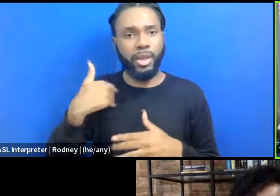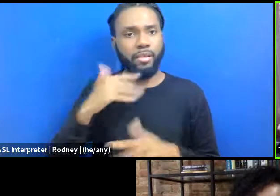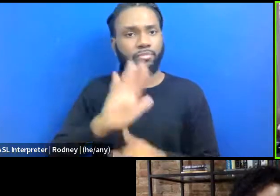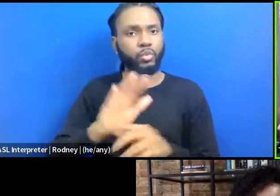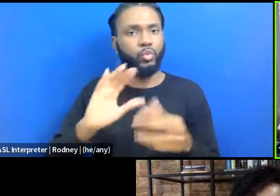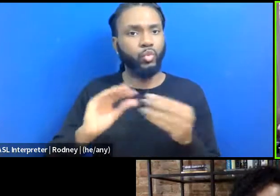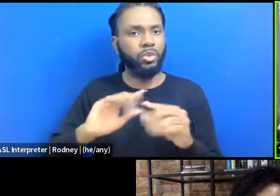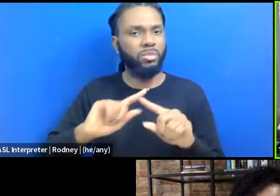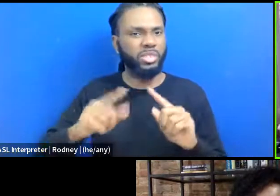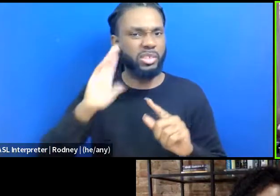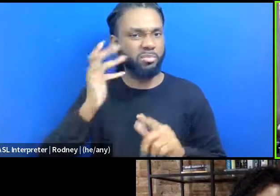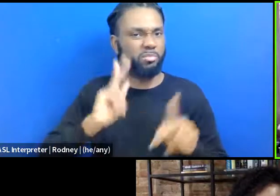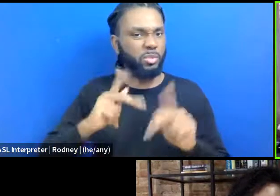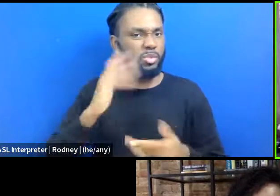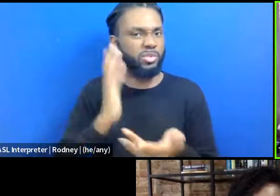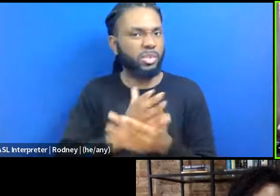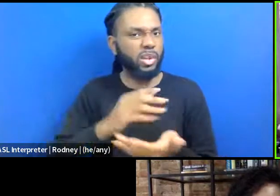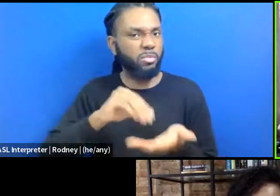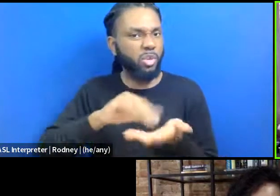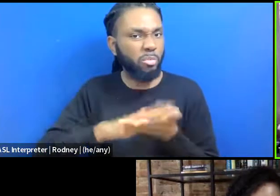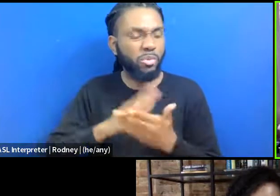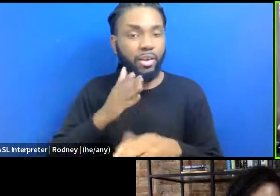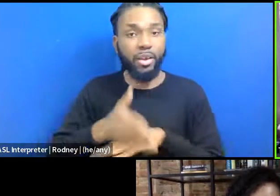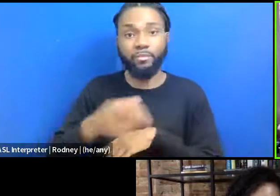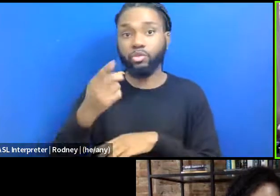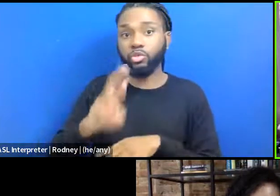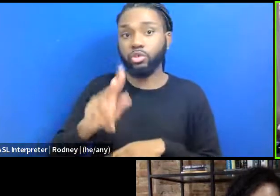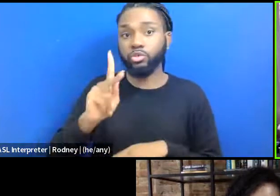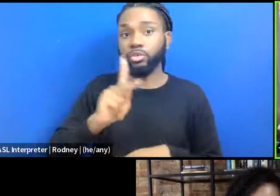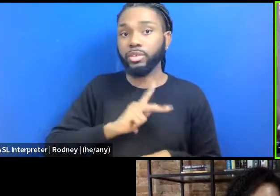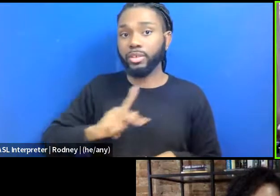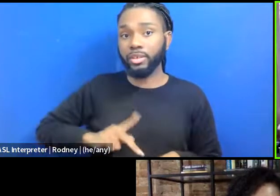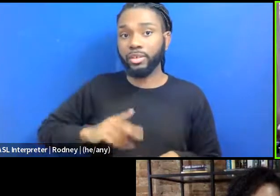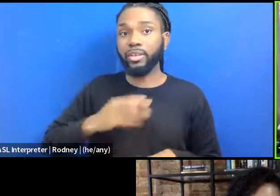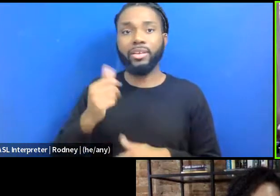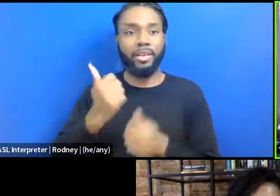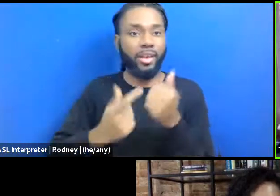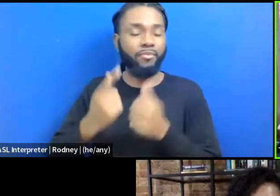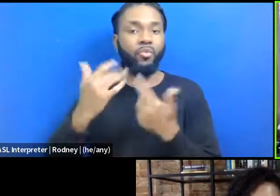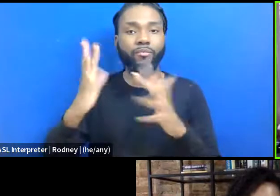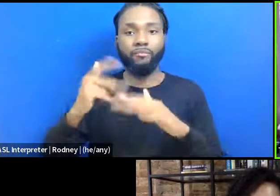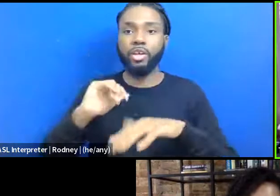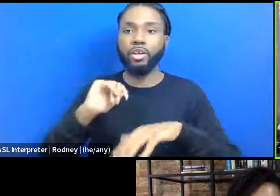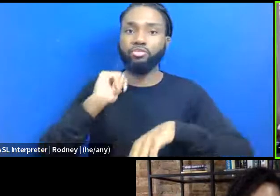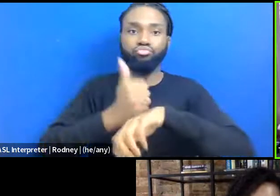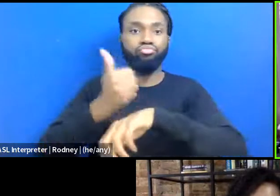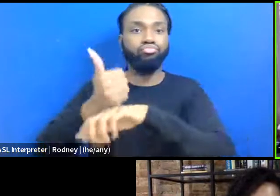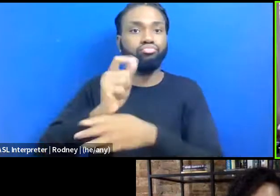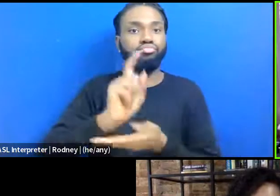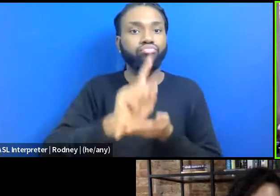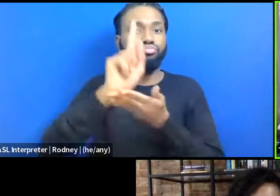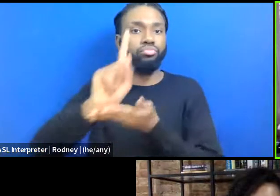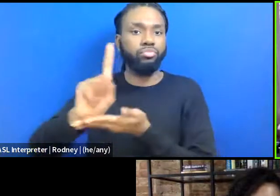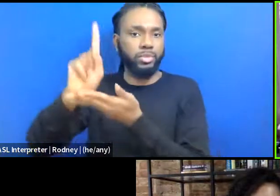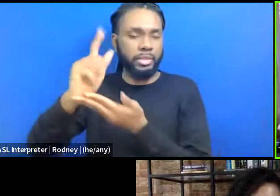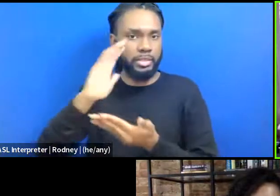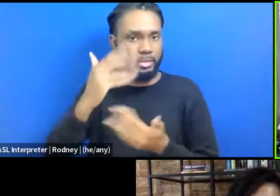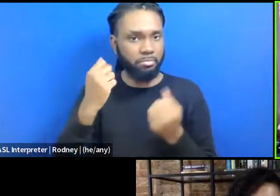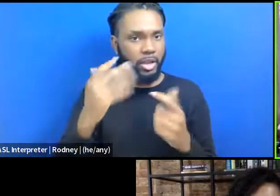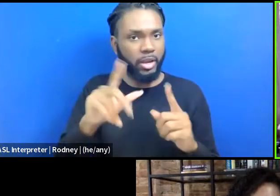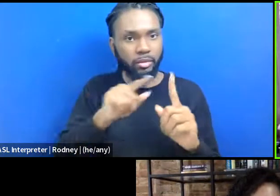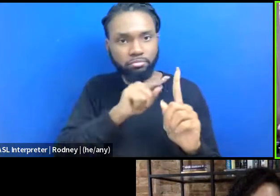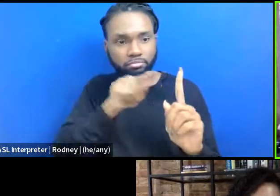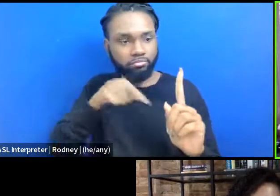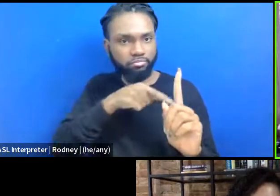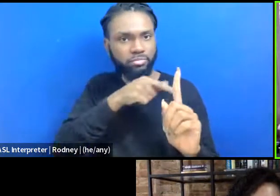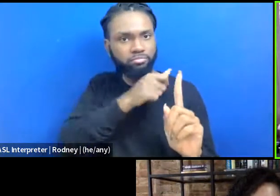you know, once Dr. King and everybody had their place in history. It's like a lot of people whose stories should be